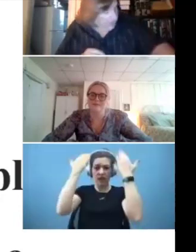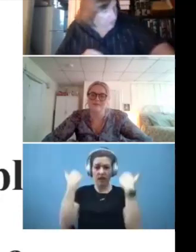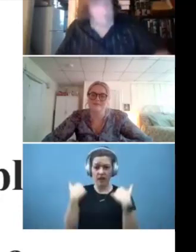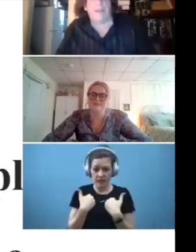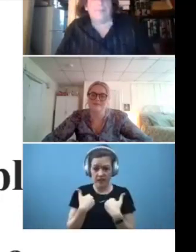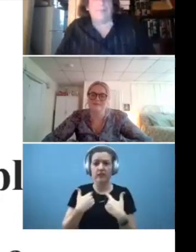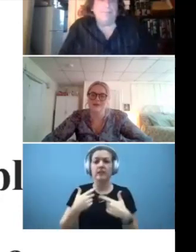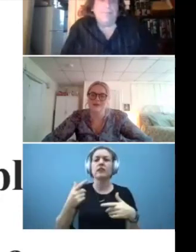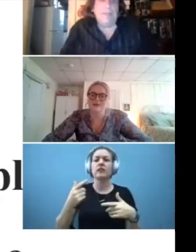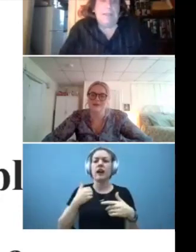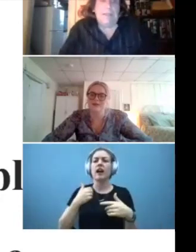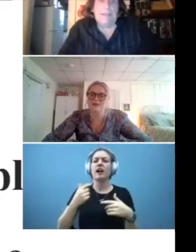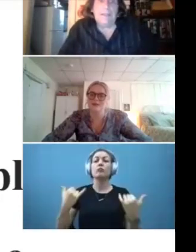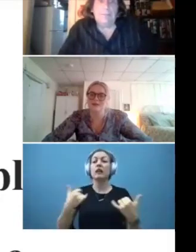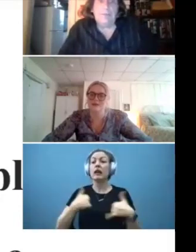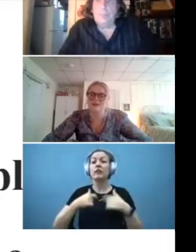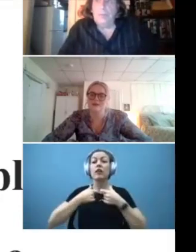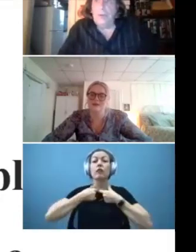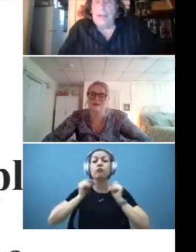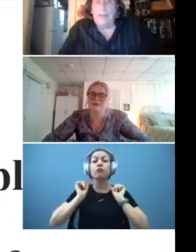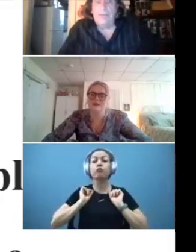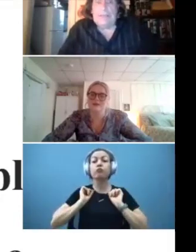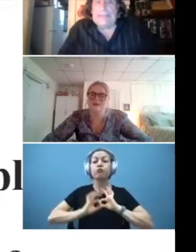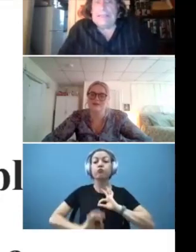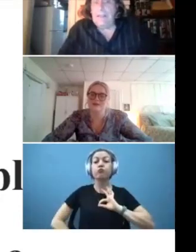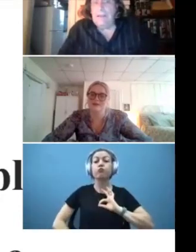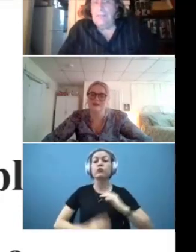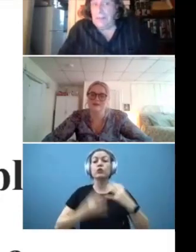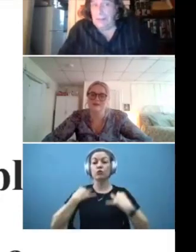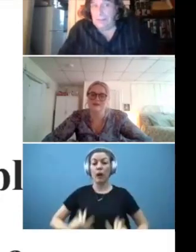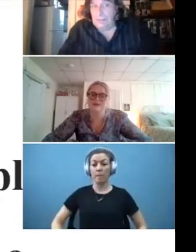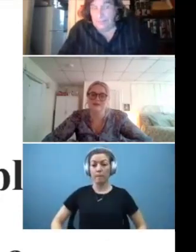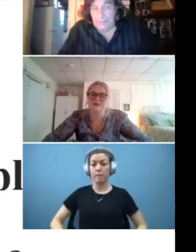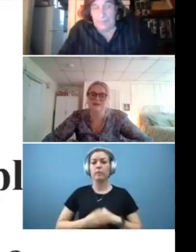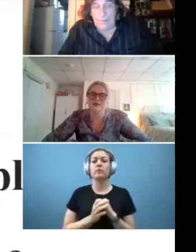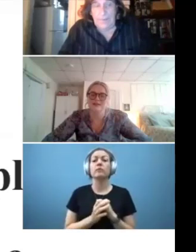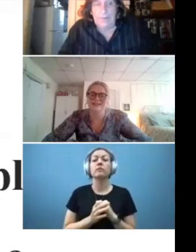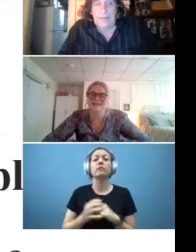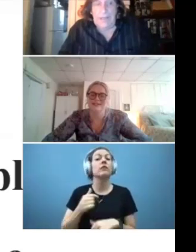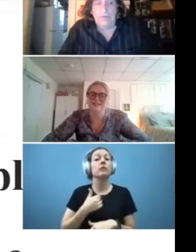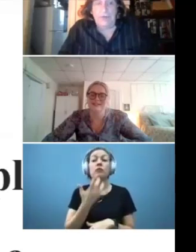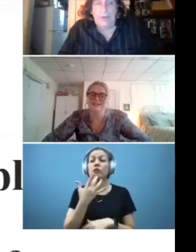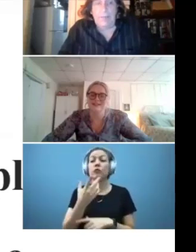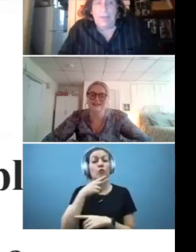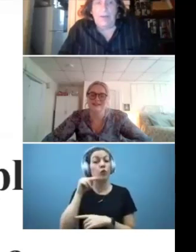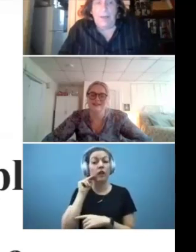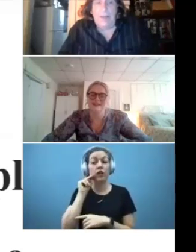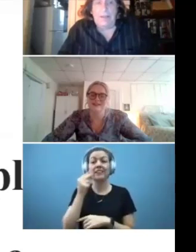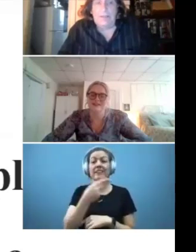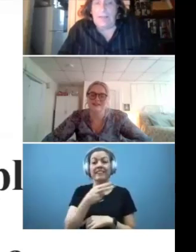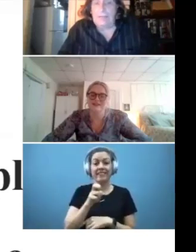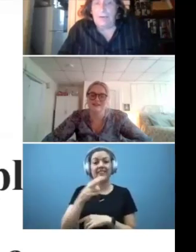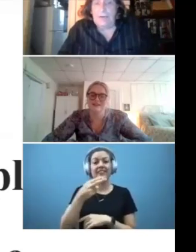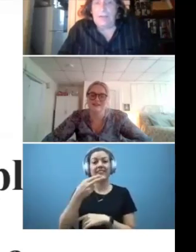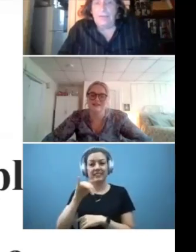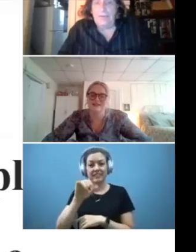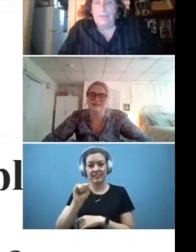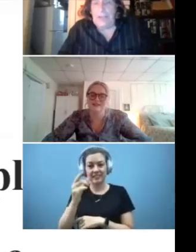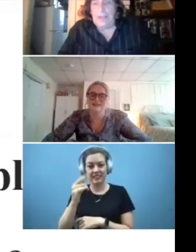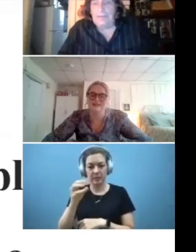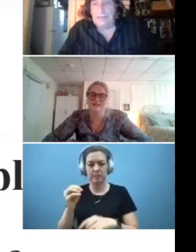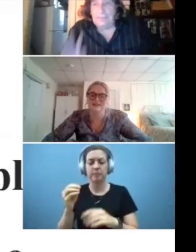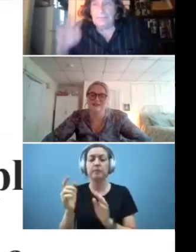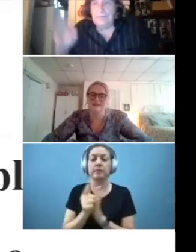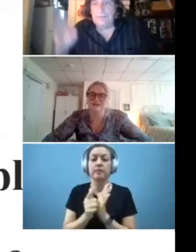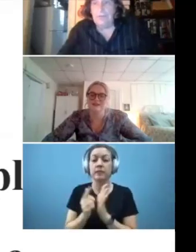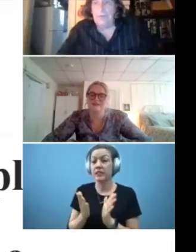with stripes. Preferred pronouns are he, him, and his. Today, I'm joined by my colleague, staff attorney Ginger